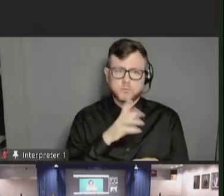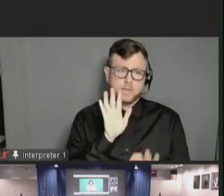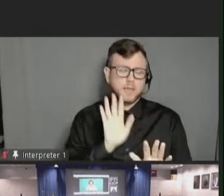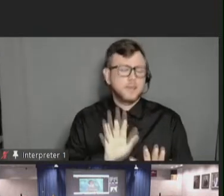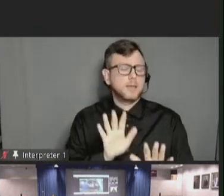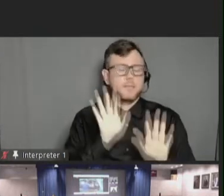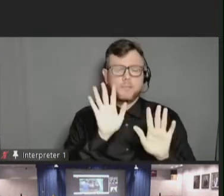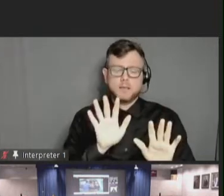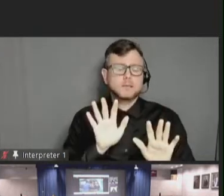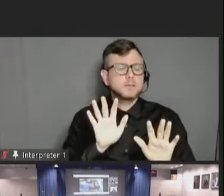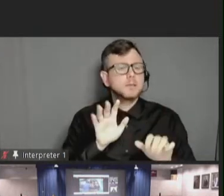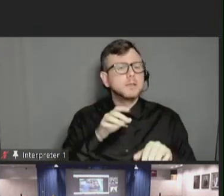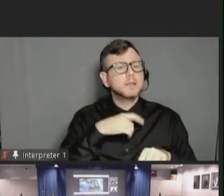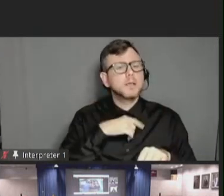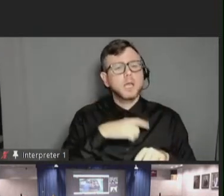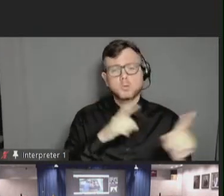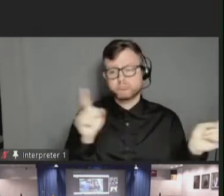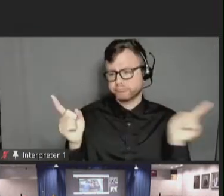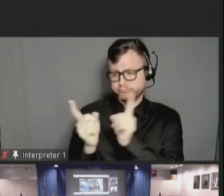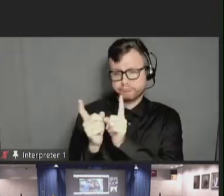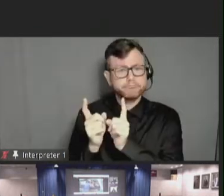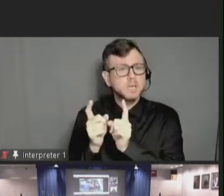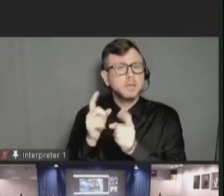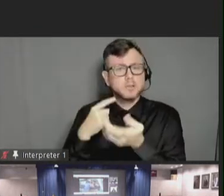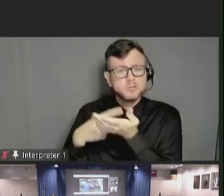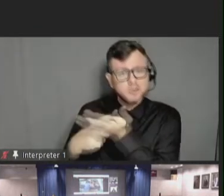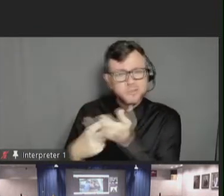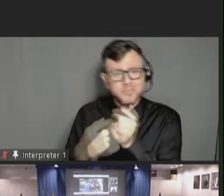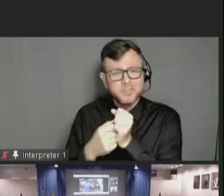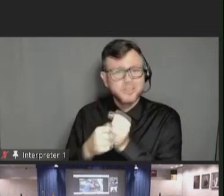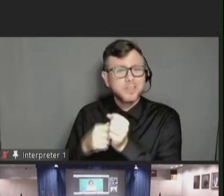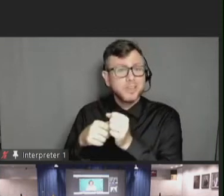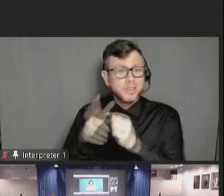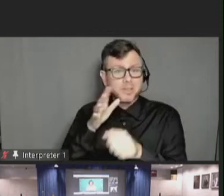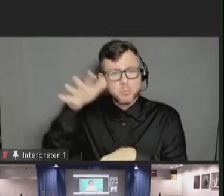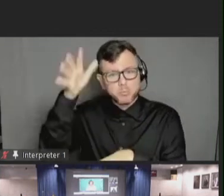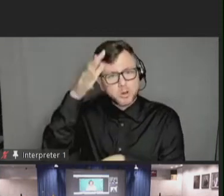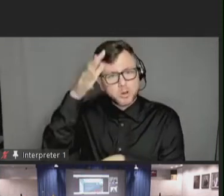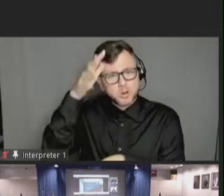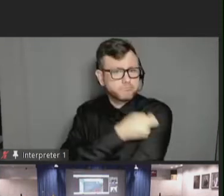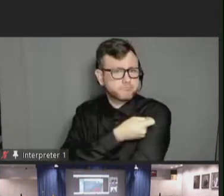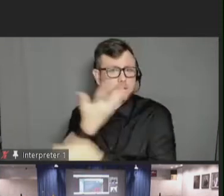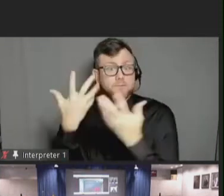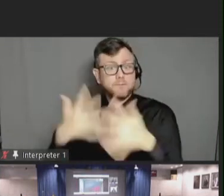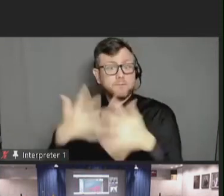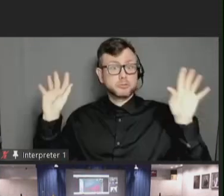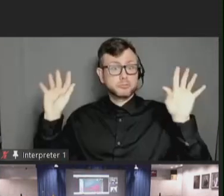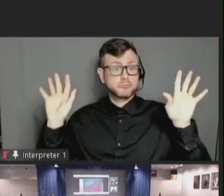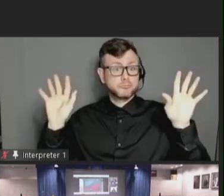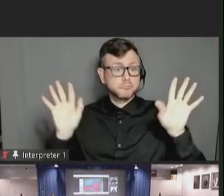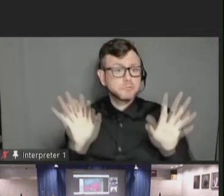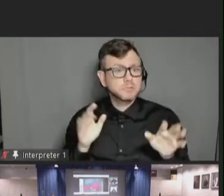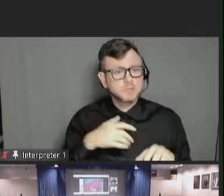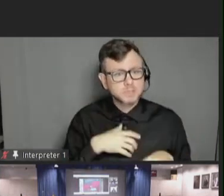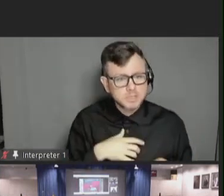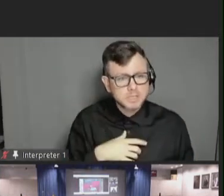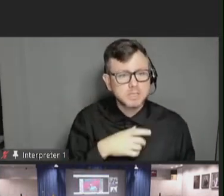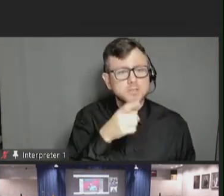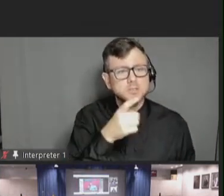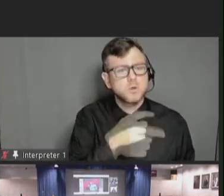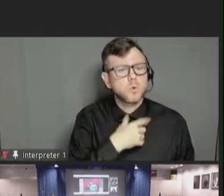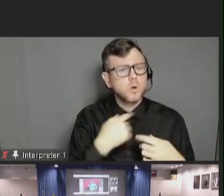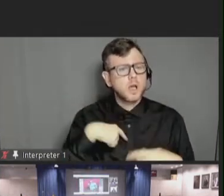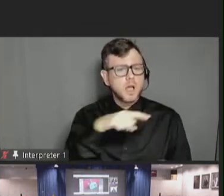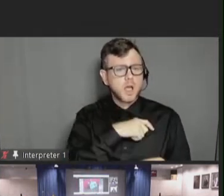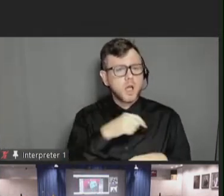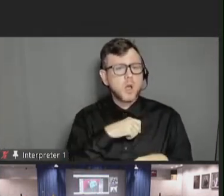out. We've talked to the parents, done everything, gotten the shot, and they're done. In minutes. Because of the strength of our affiliate network, we